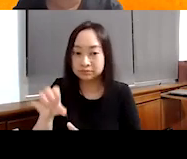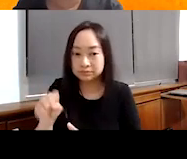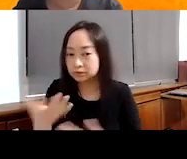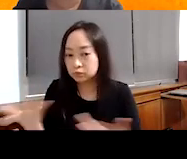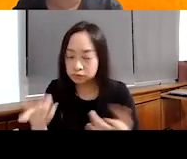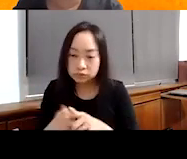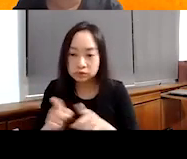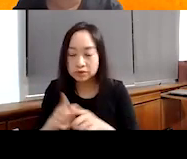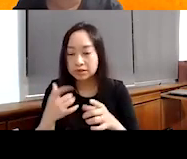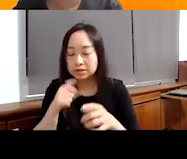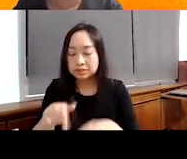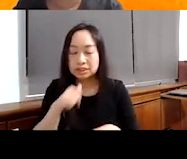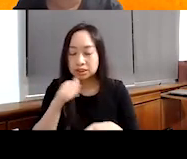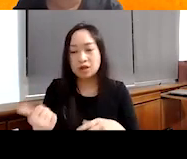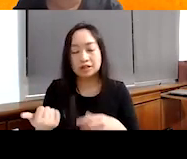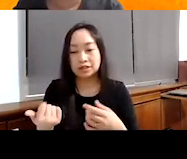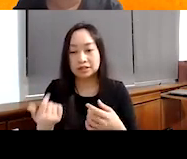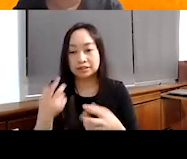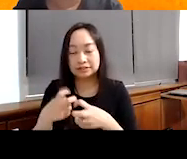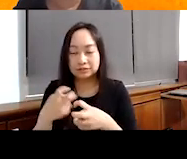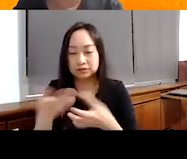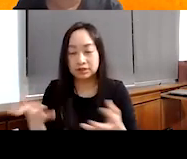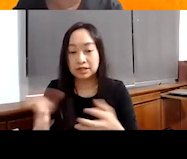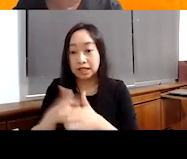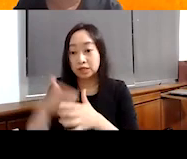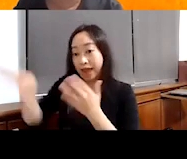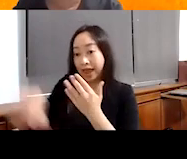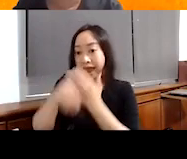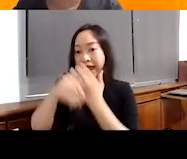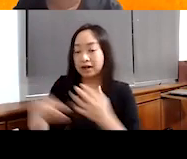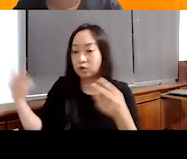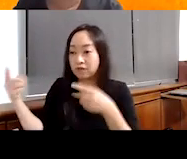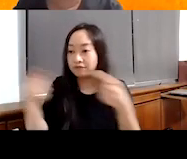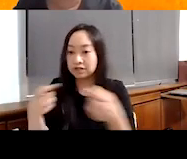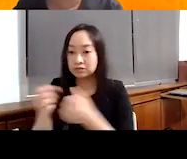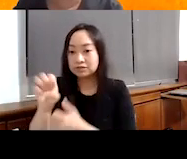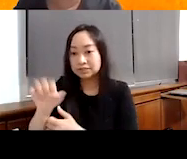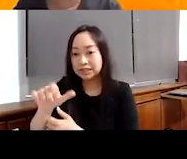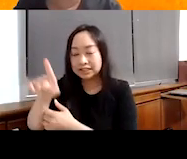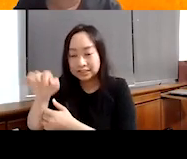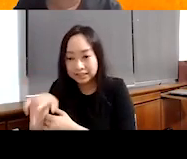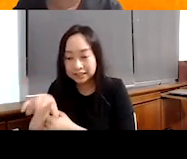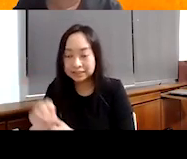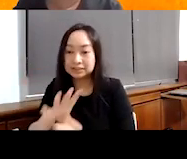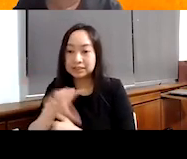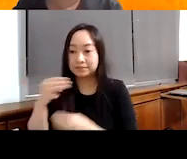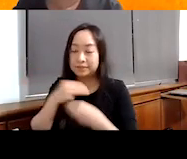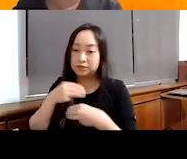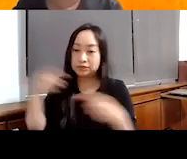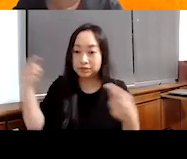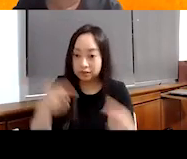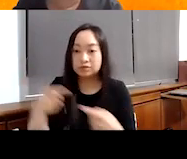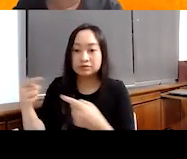environment for a child in any shape or form. And then you add occupation conflict with settlers conflict with Israeli military. And it's,